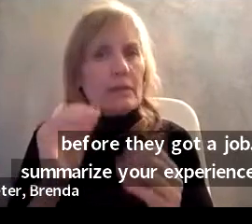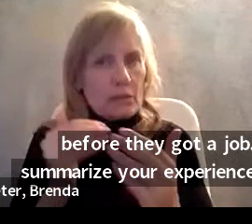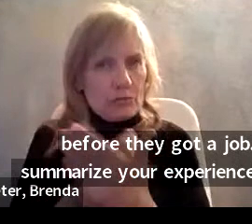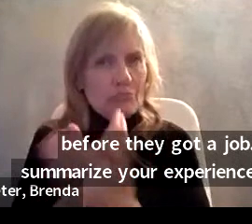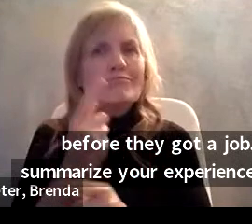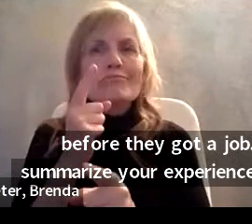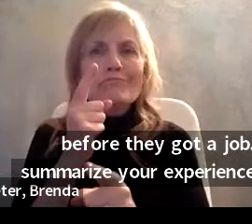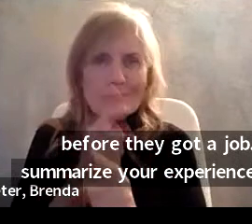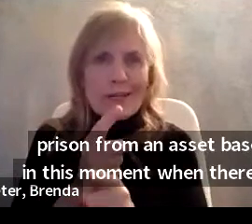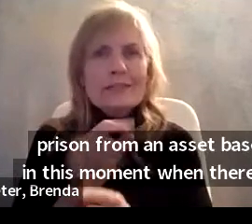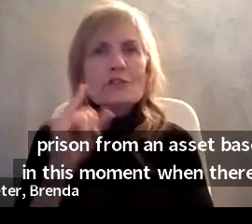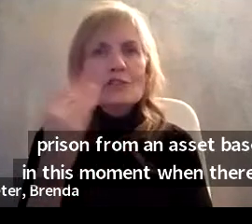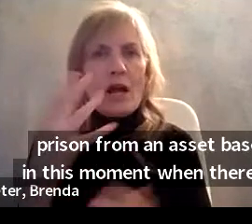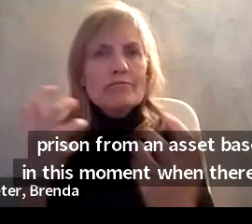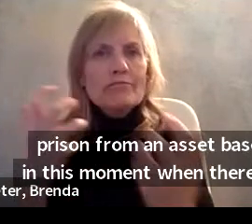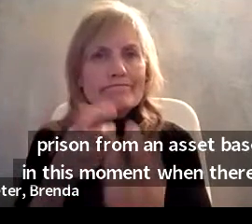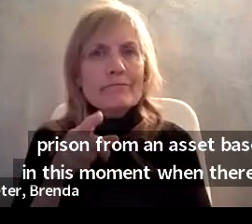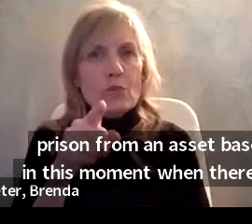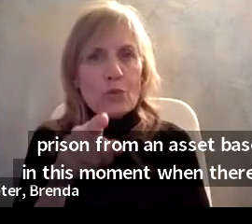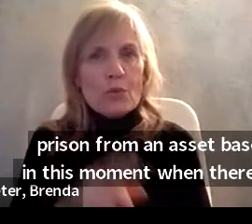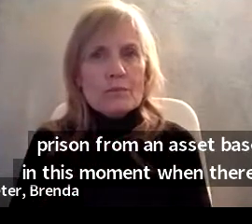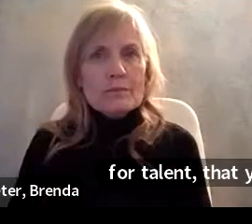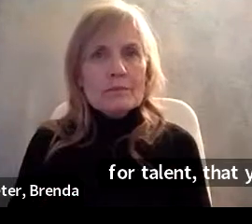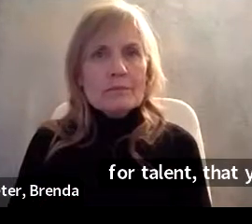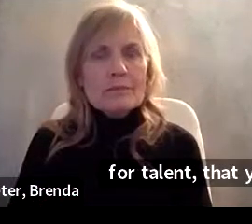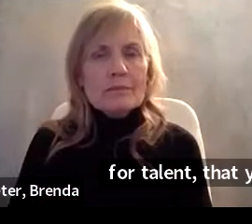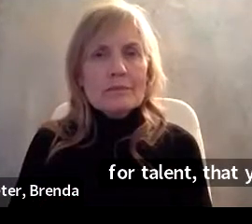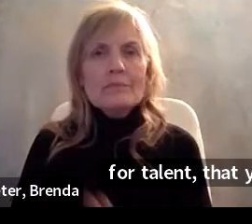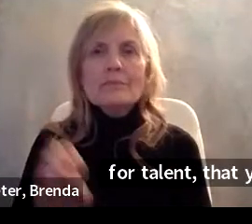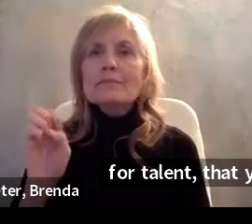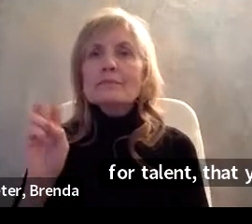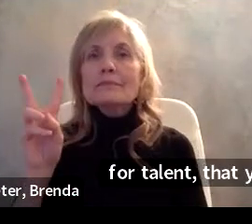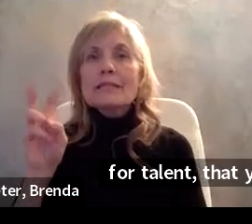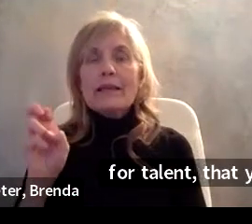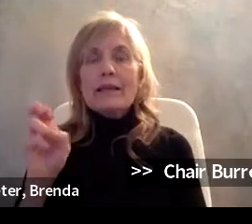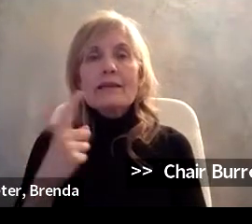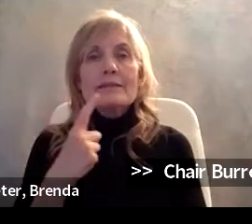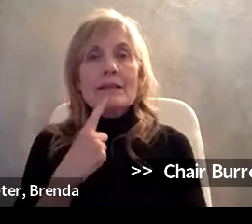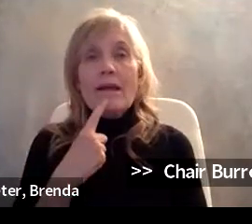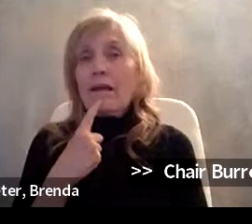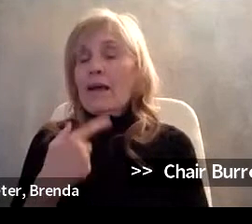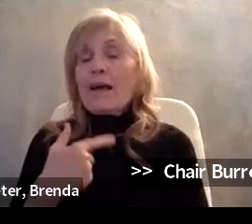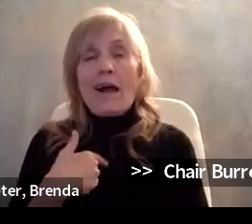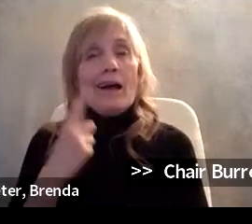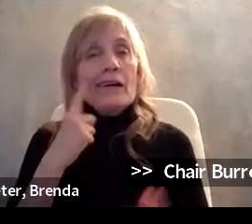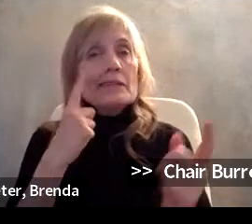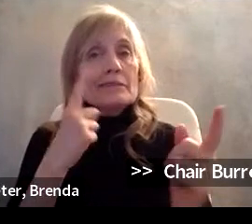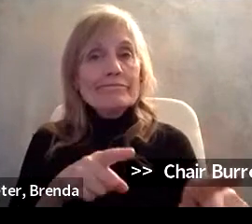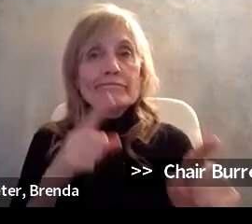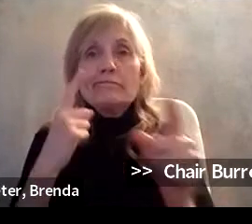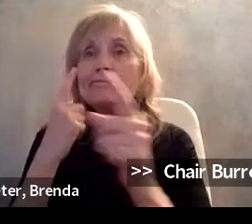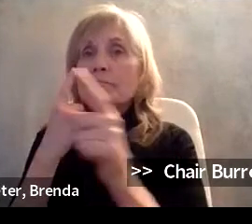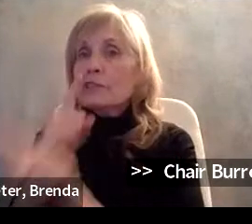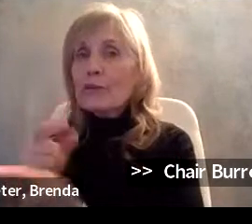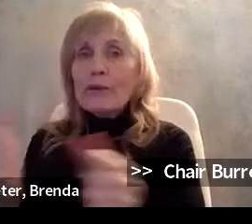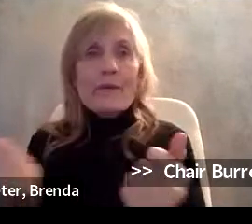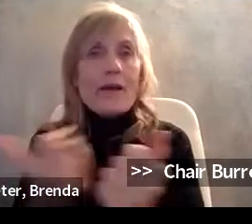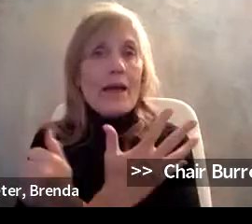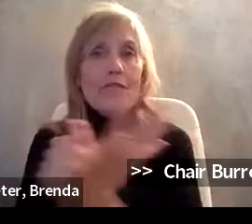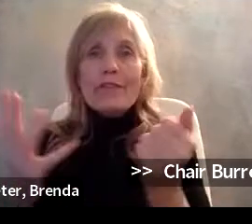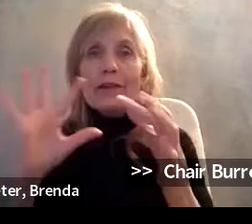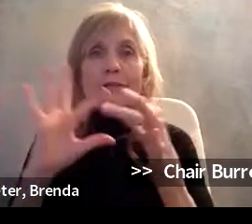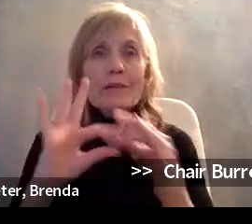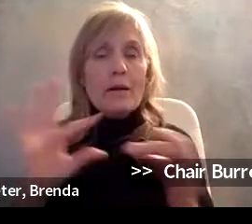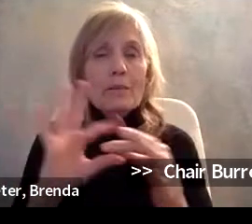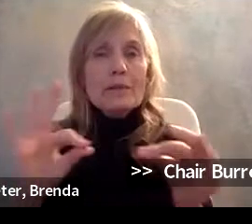Thank you. Eve, I would have to echo everything that has been said. The only other thing I would add is because